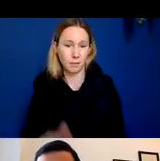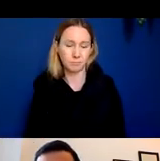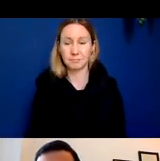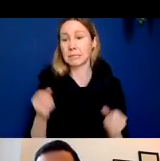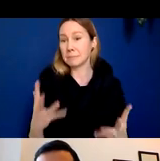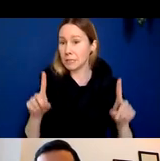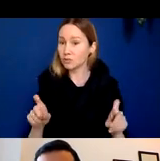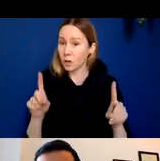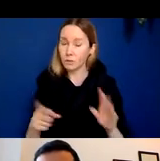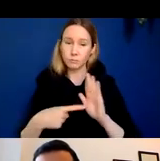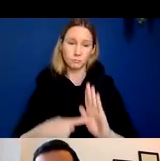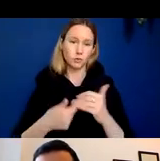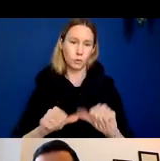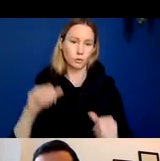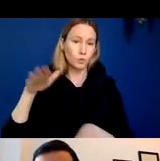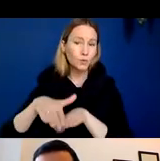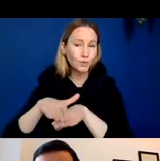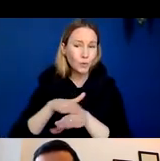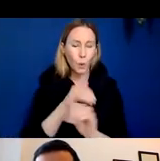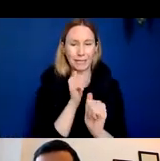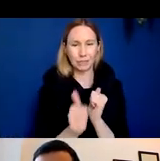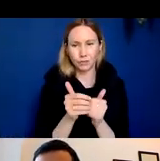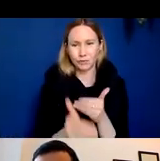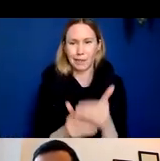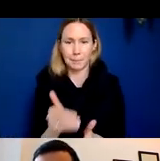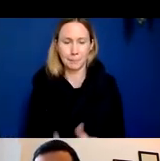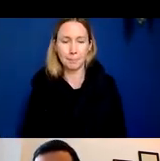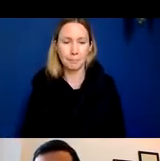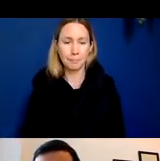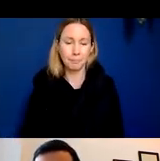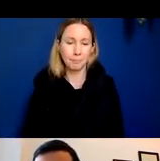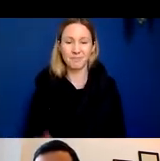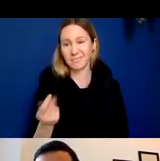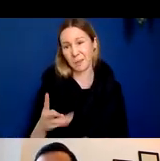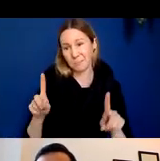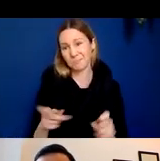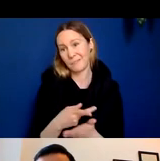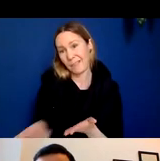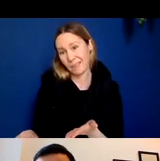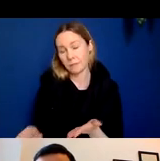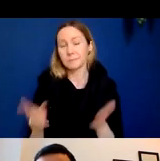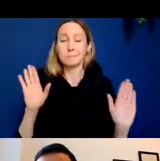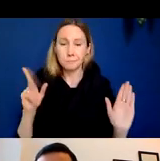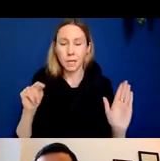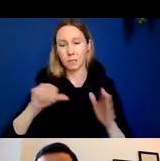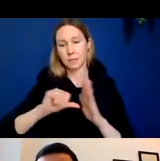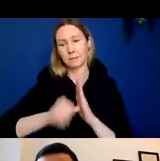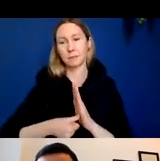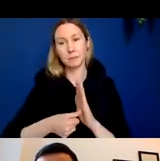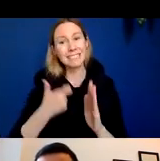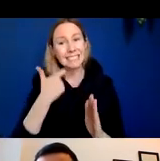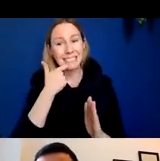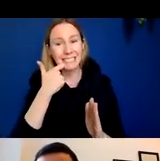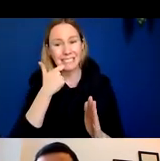have looked at trying to slow each of these steps and some of those have failed but a lot of emphasis in recent